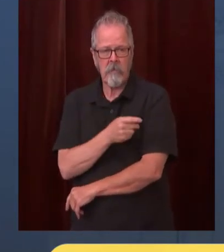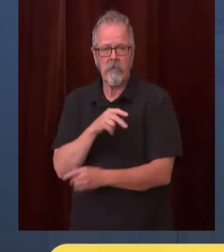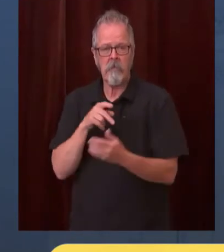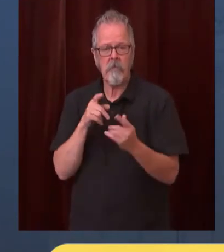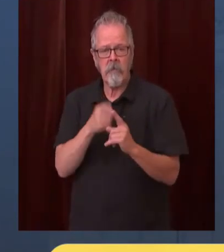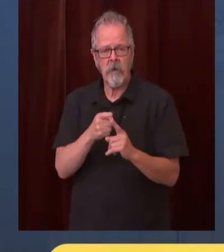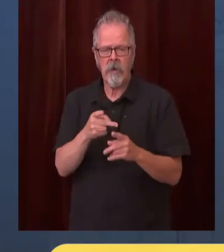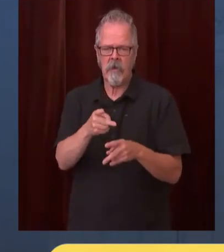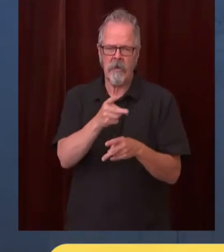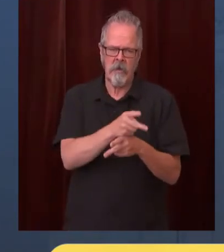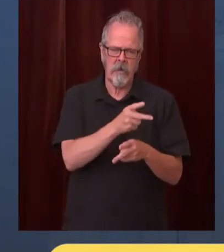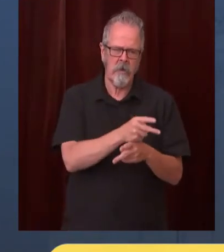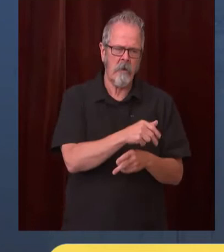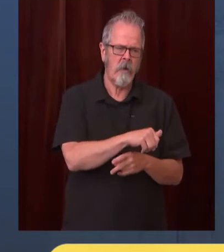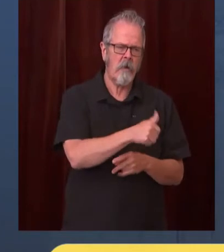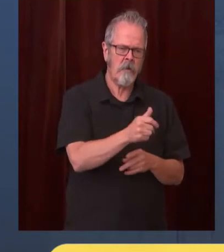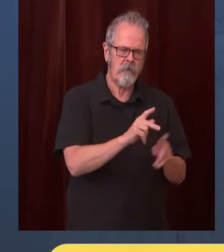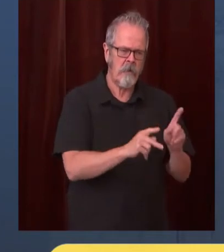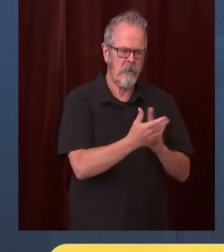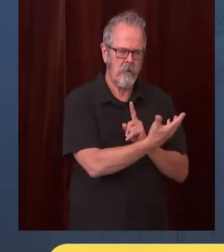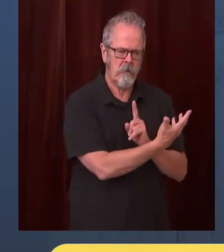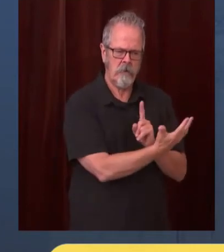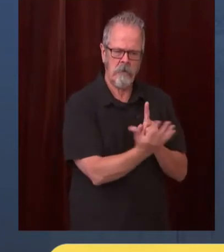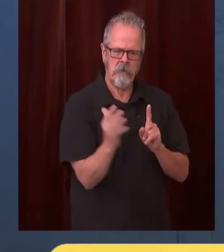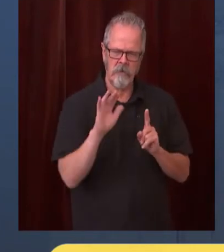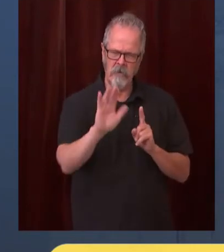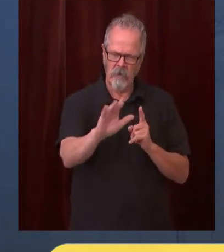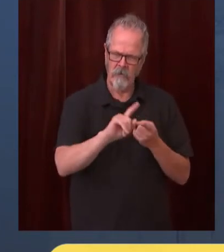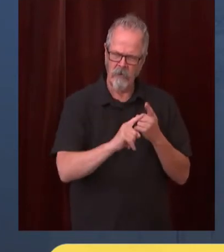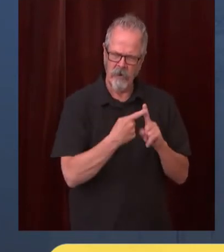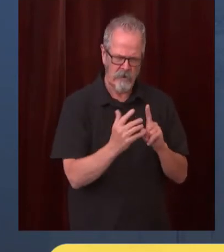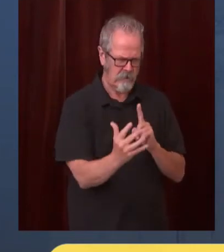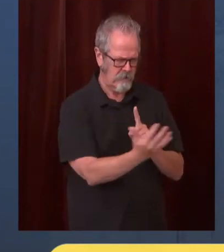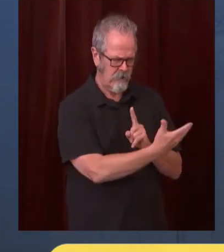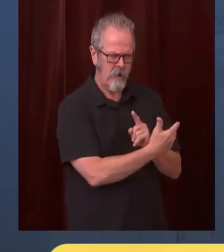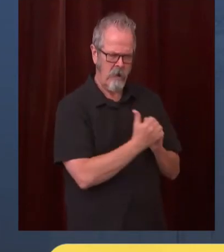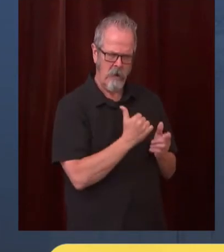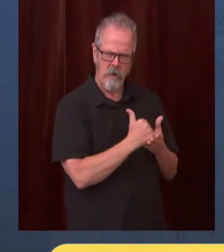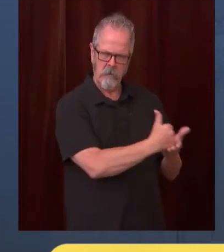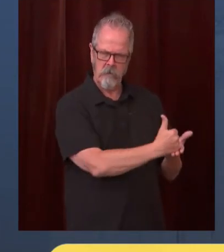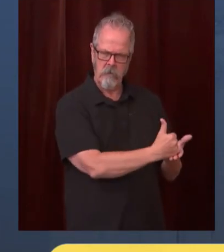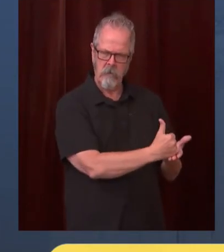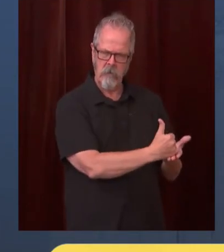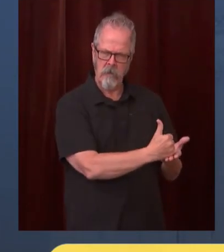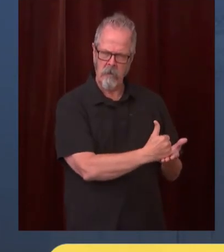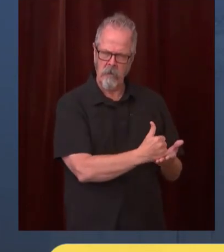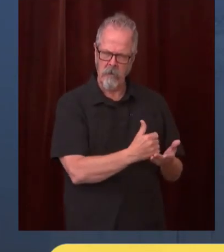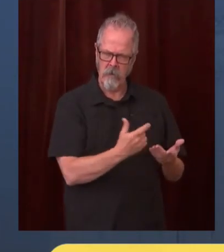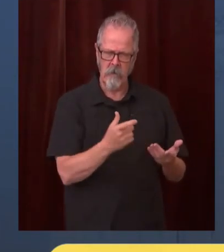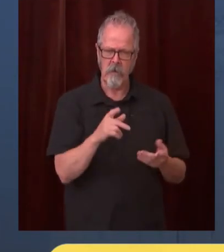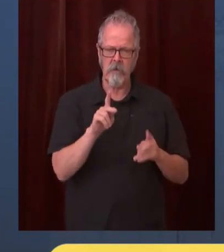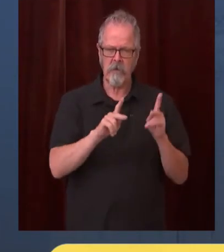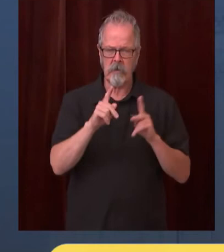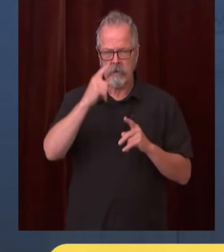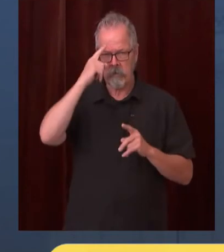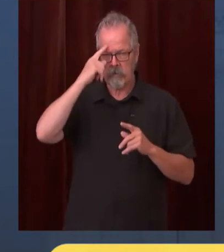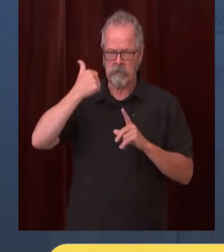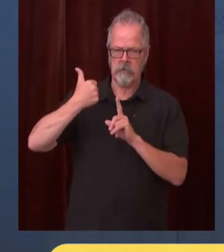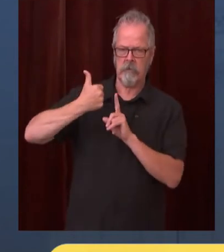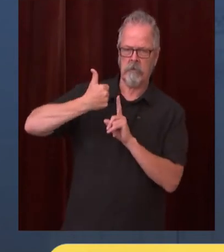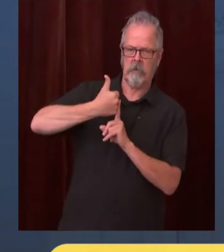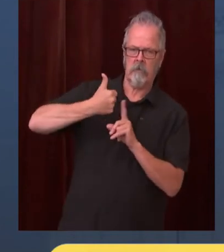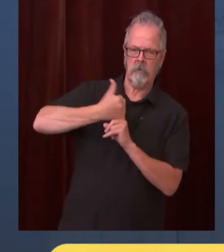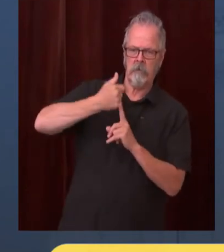and we need more people to think a little less about me and start thinking a little more about we this is not about you